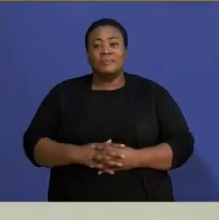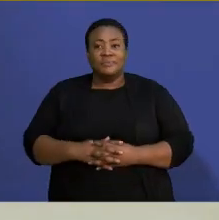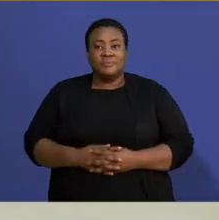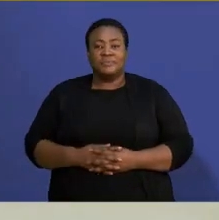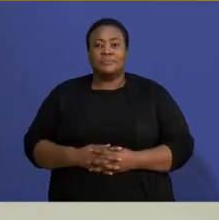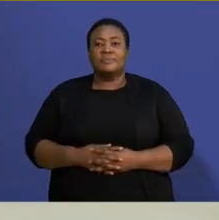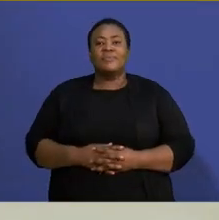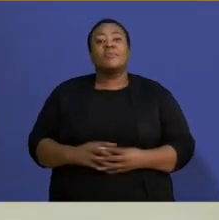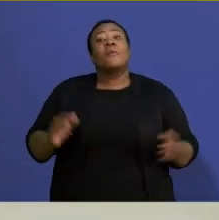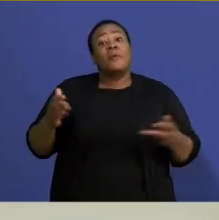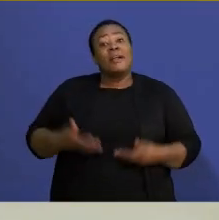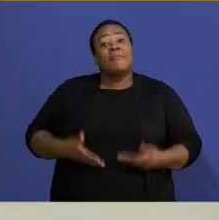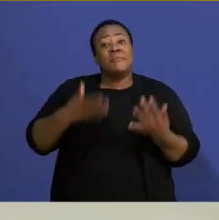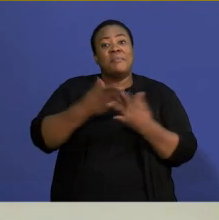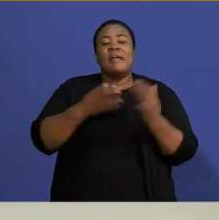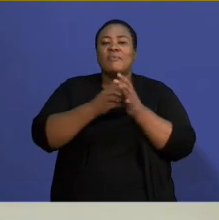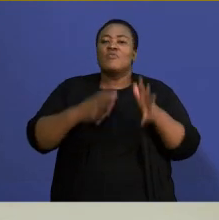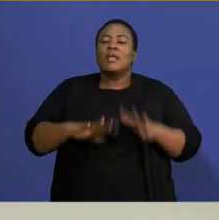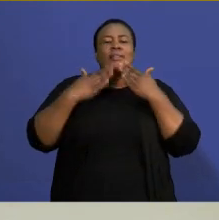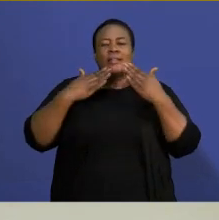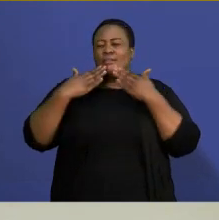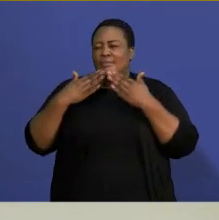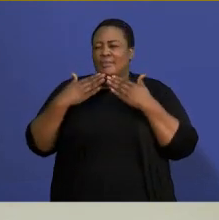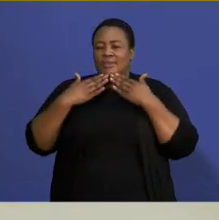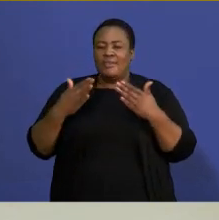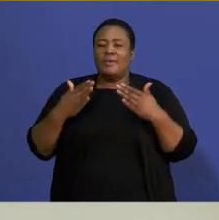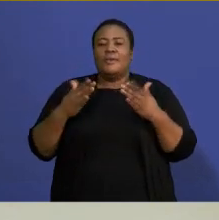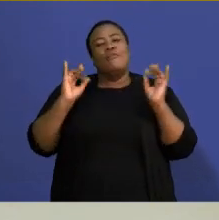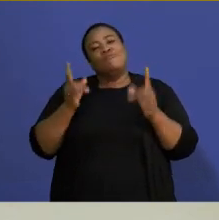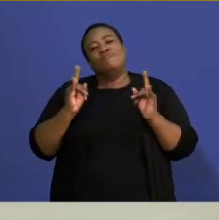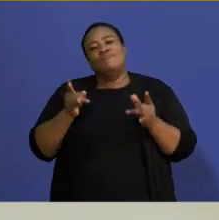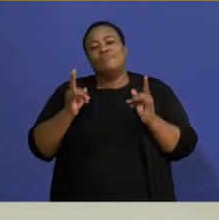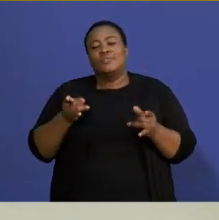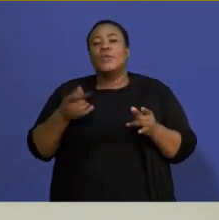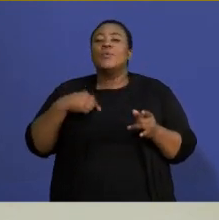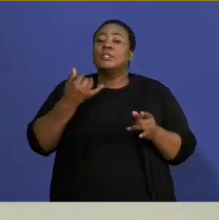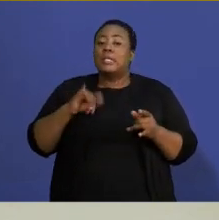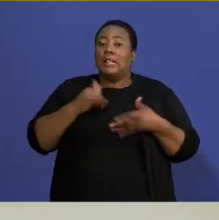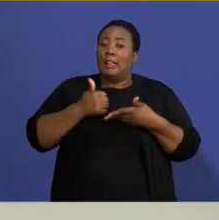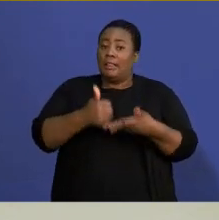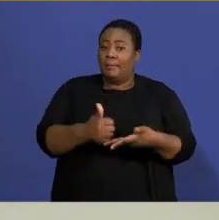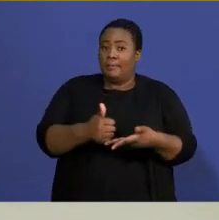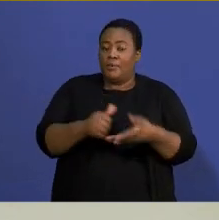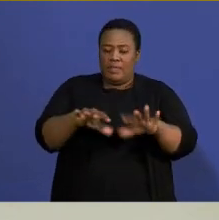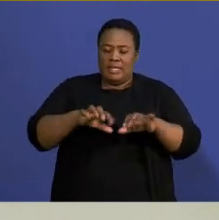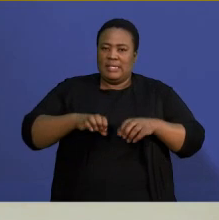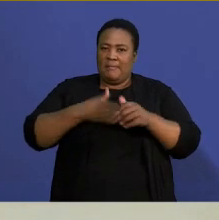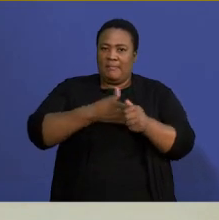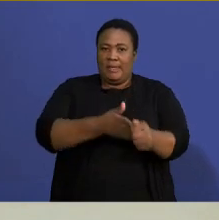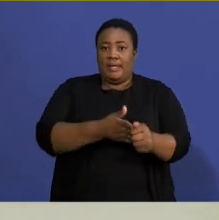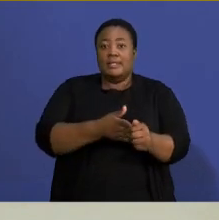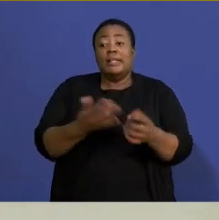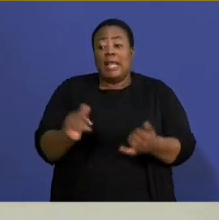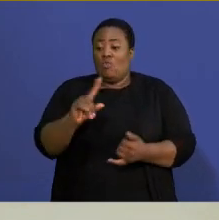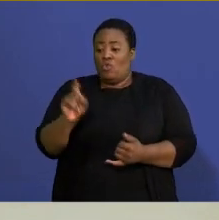Welcome back from the break, Matriks. Thank you so much for tuning in. We are still assisting you with your exam guide. Now we've got a